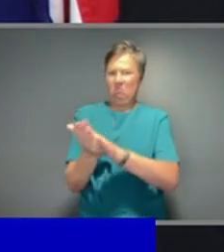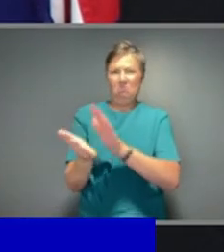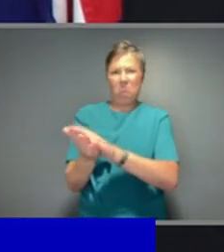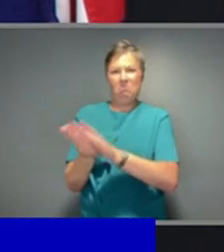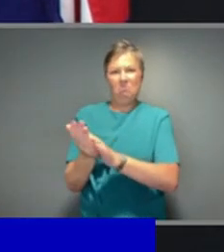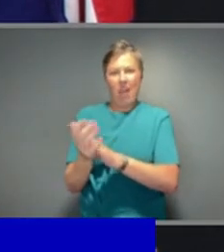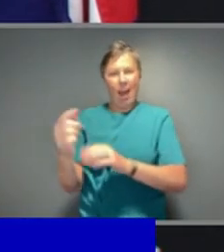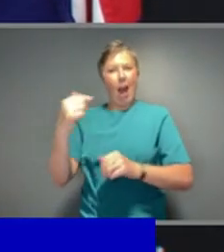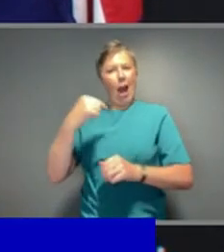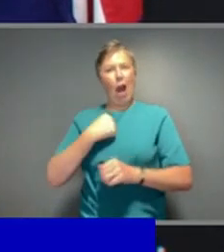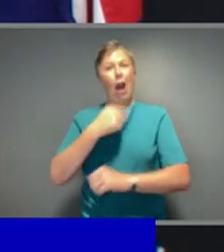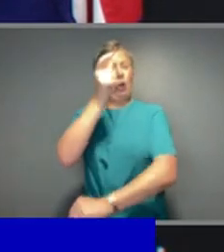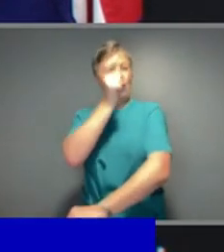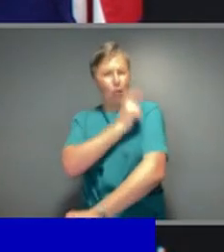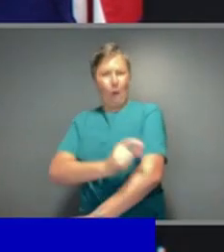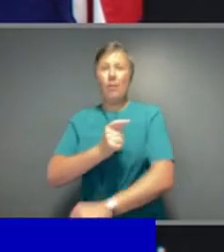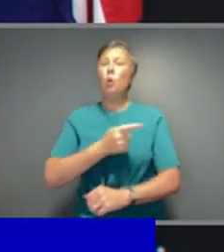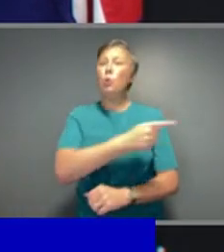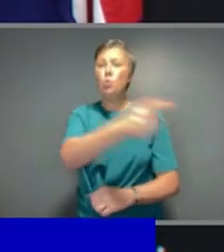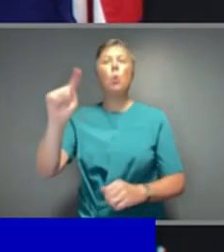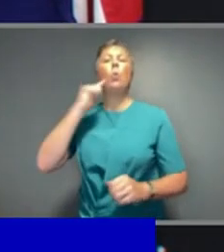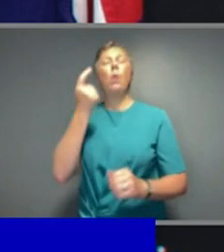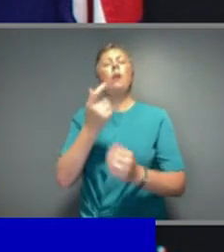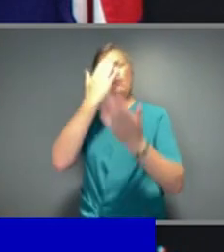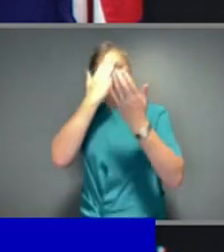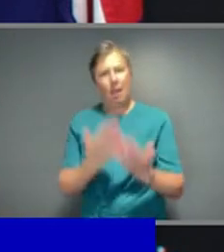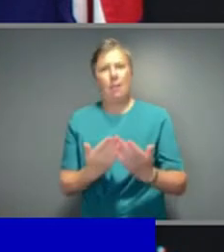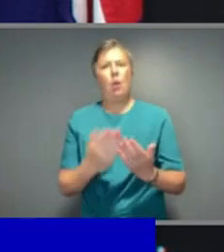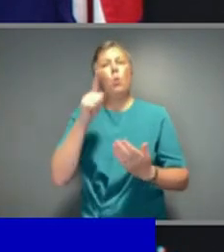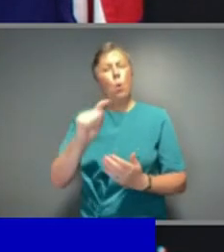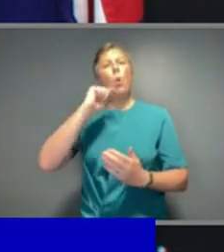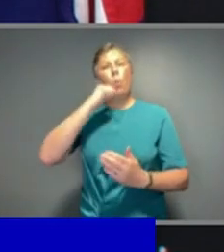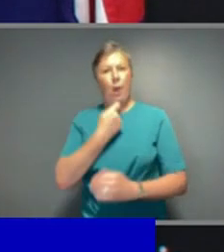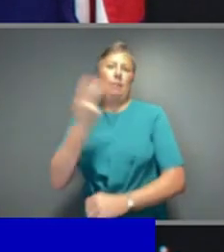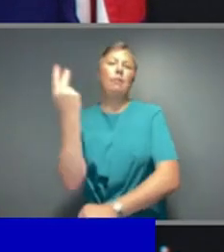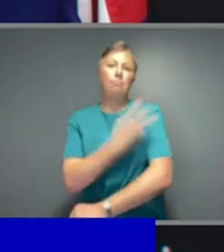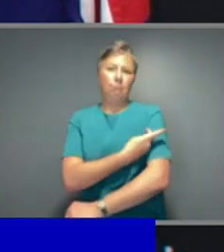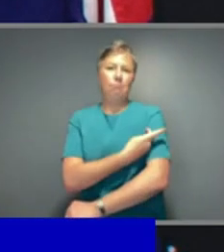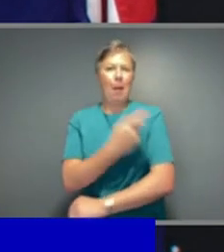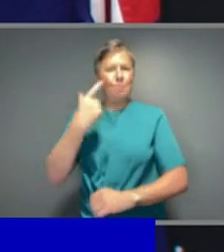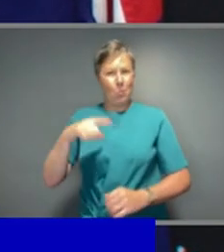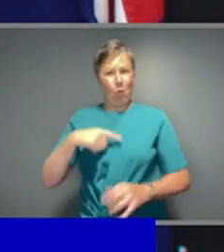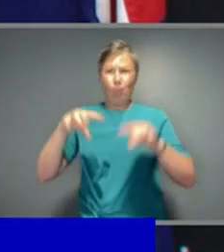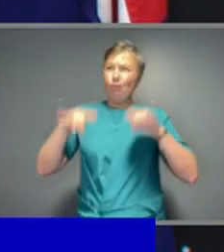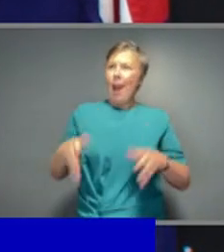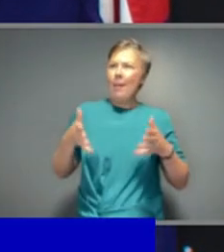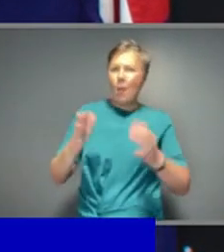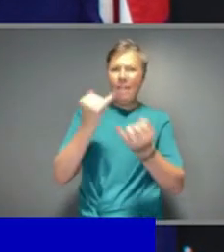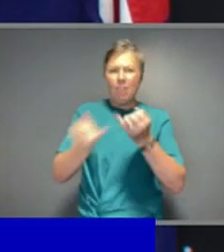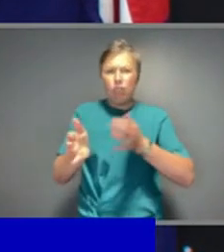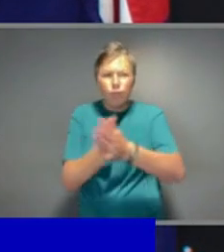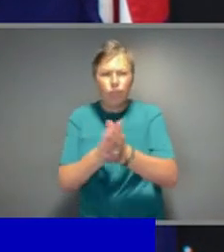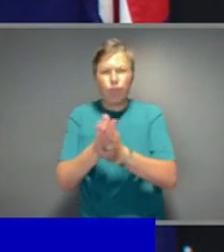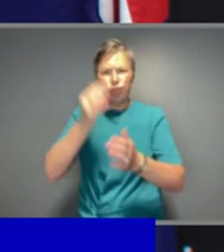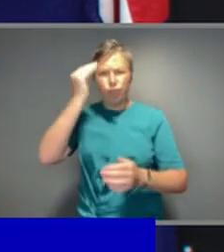Australian people to get this done. I tremendous faith in their determination and their motivation to get this